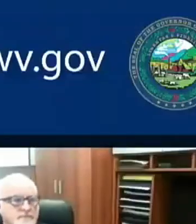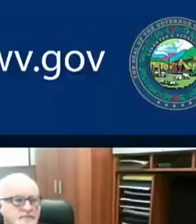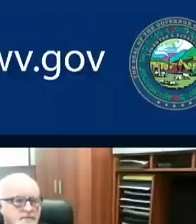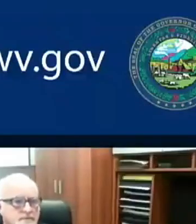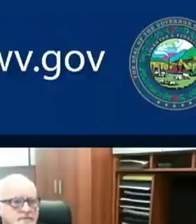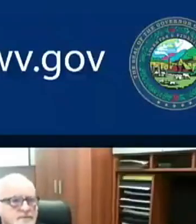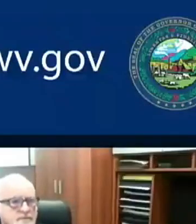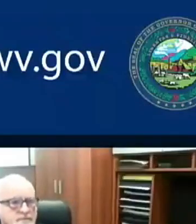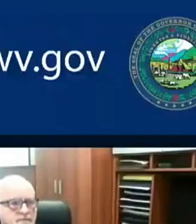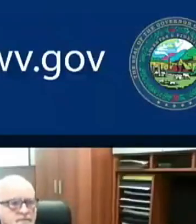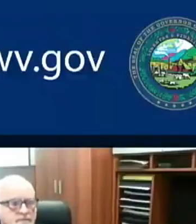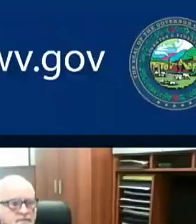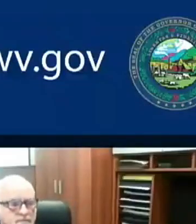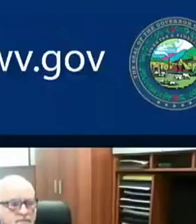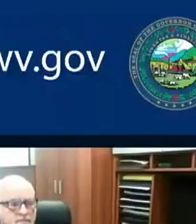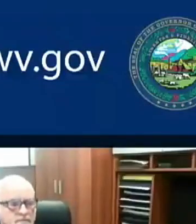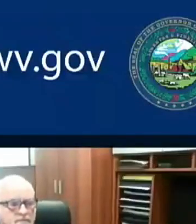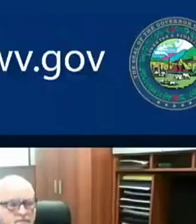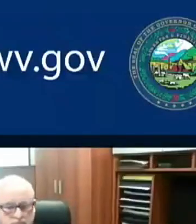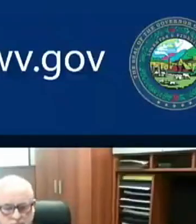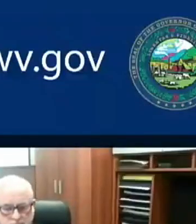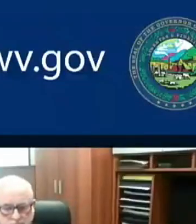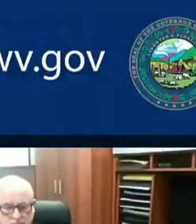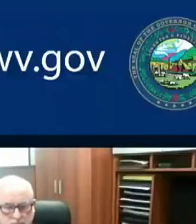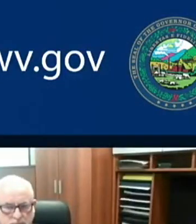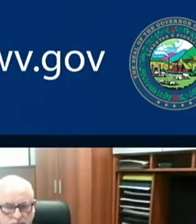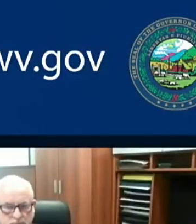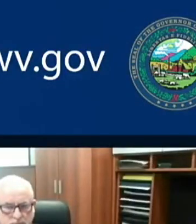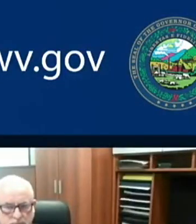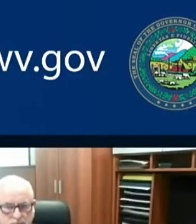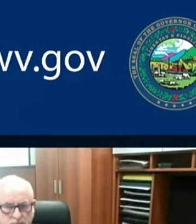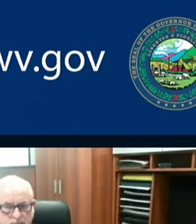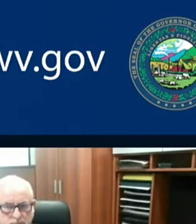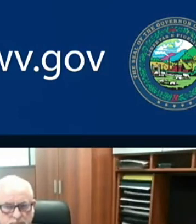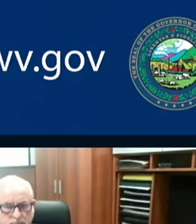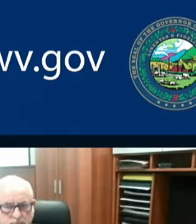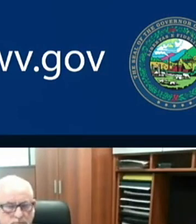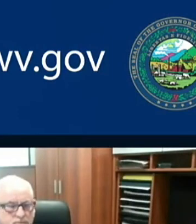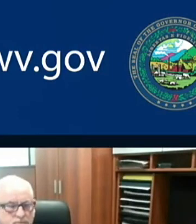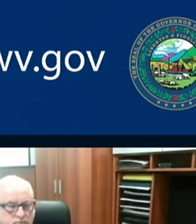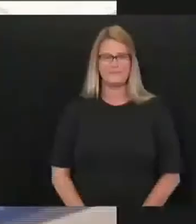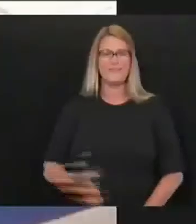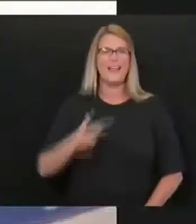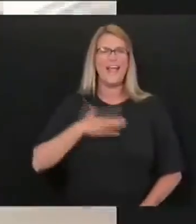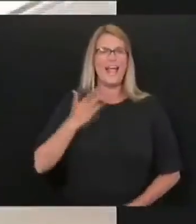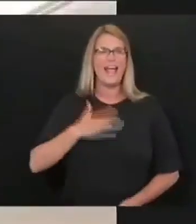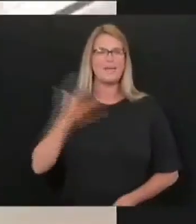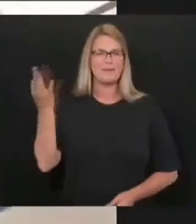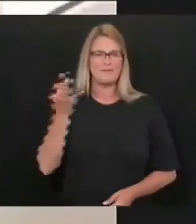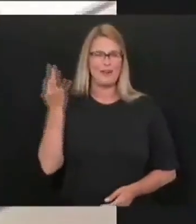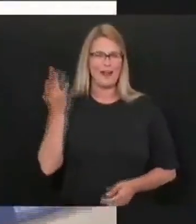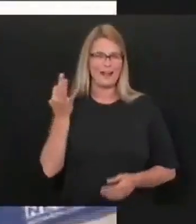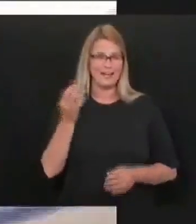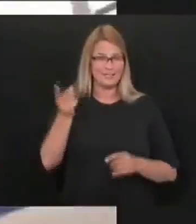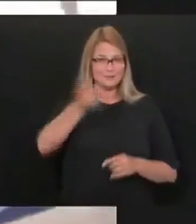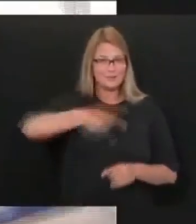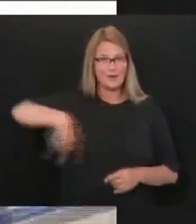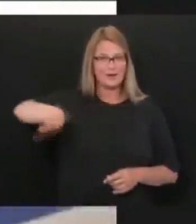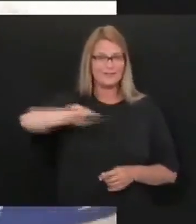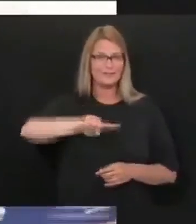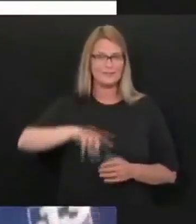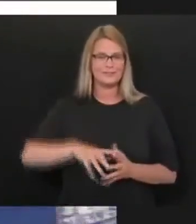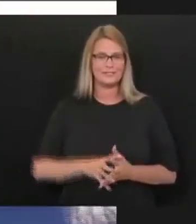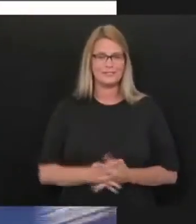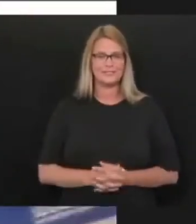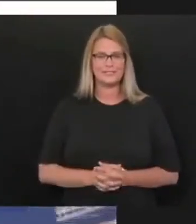Thank you, Charles. We'll go to Mark Curtis with next star media. Happy Friday, everyone from the TV 13 newsroom. I guess